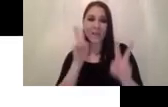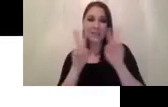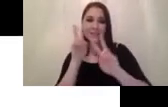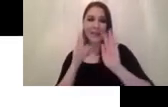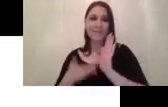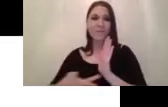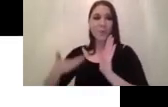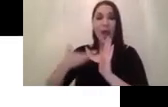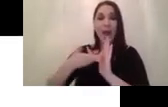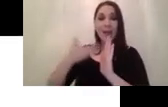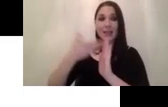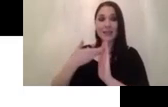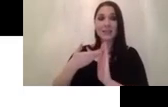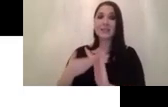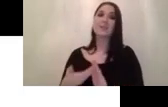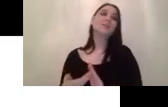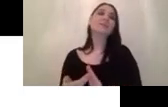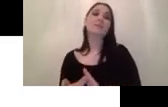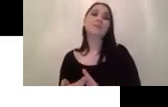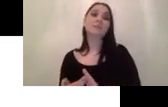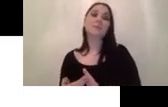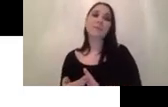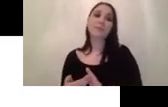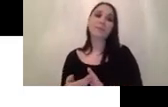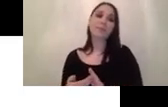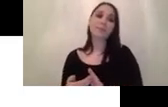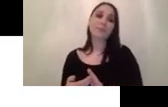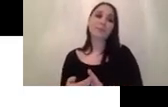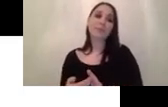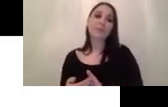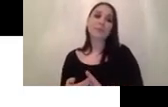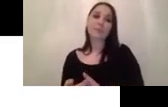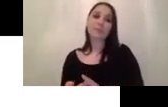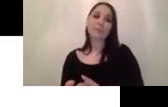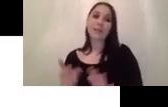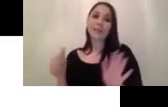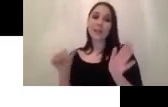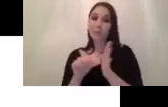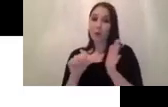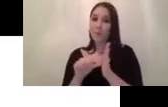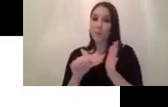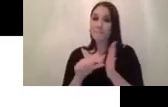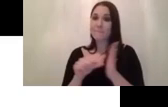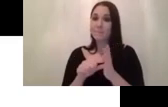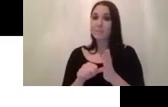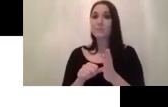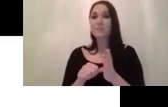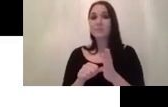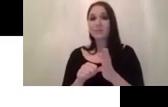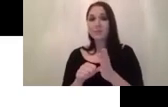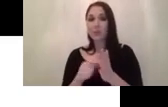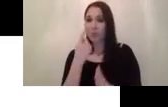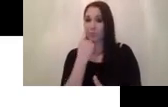in for example the the certain augmentation how the movements has got improved and how much it's got improved